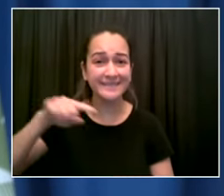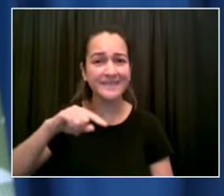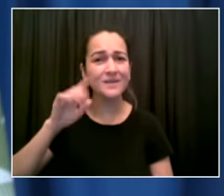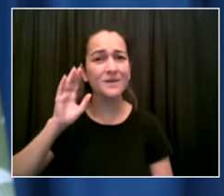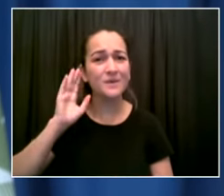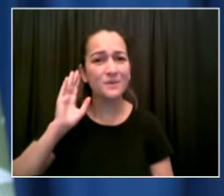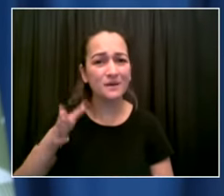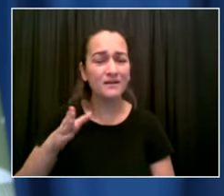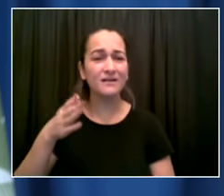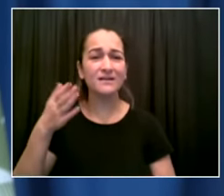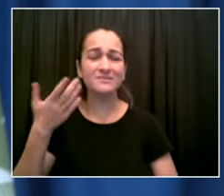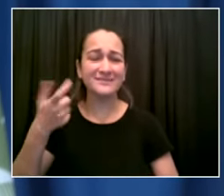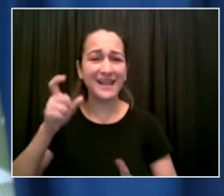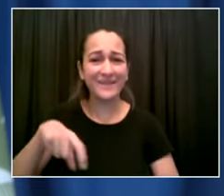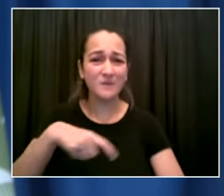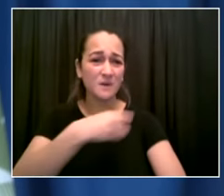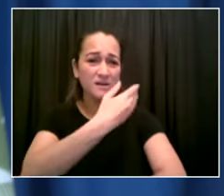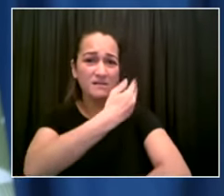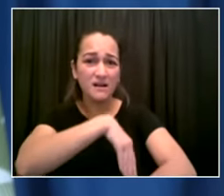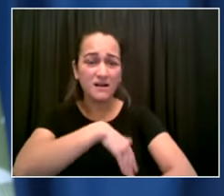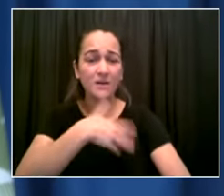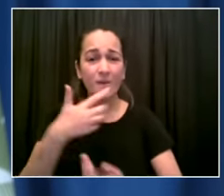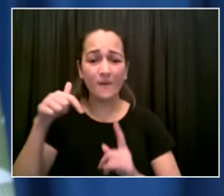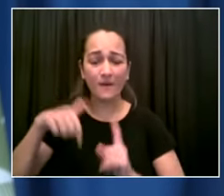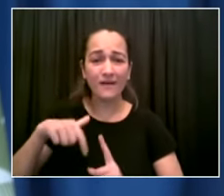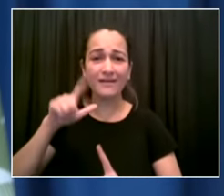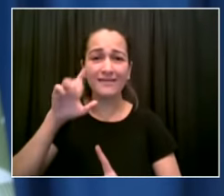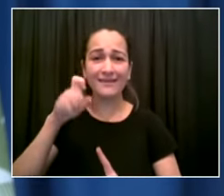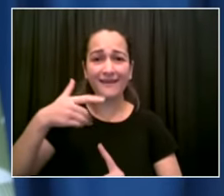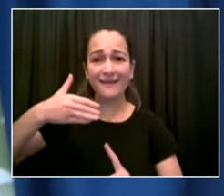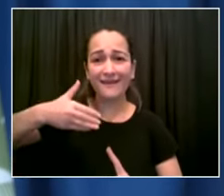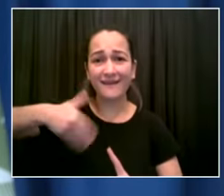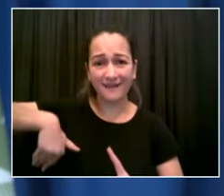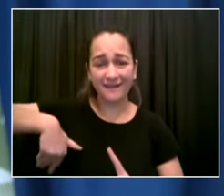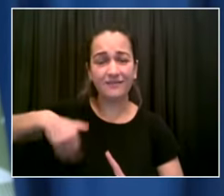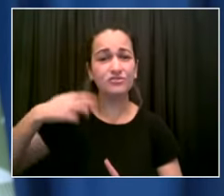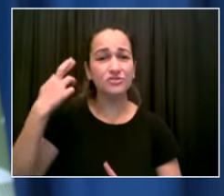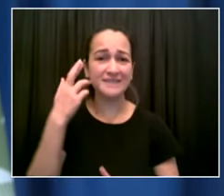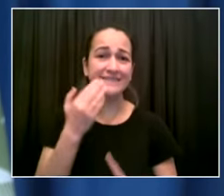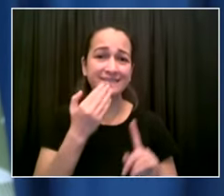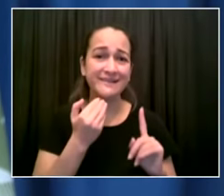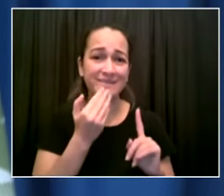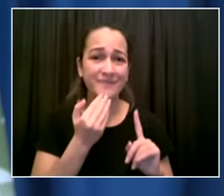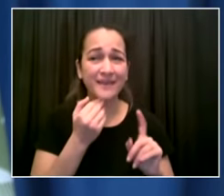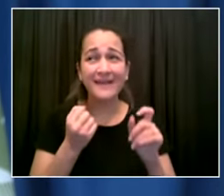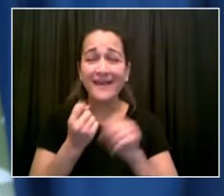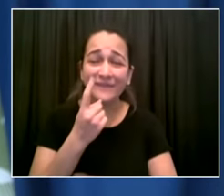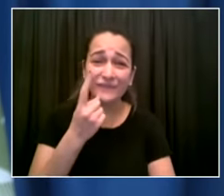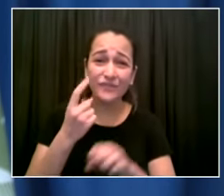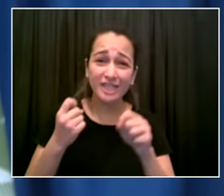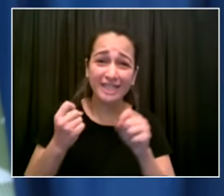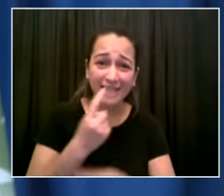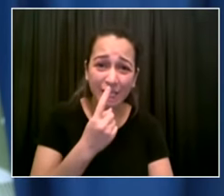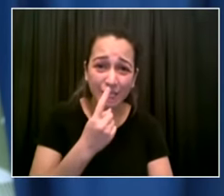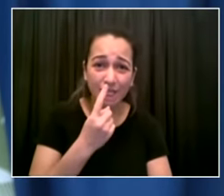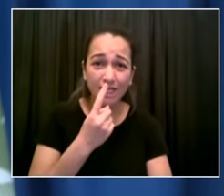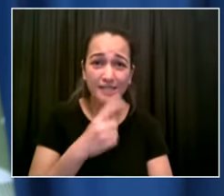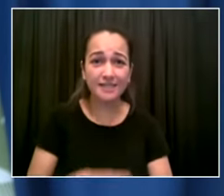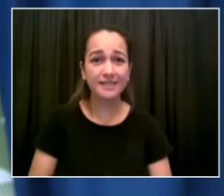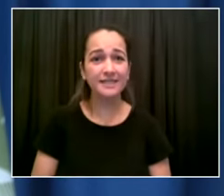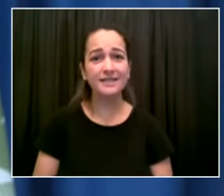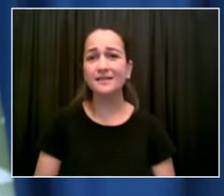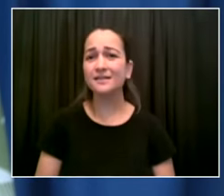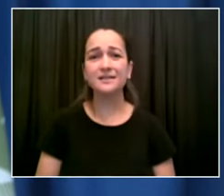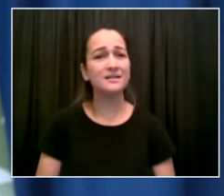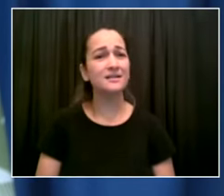comes from relatively minor initial injuries foot wounds and that's a powerful paragraph from a book called